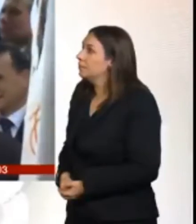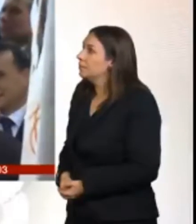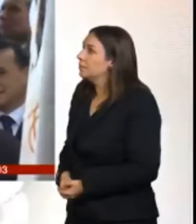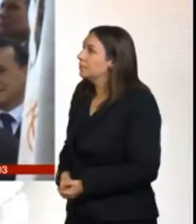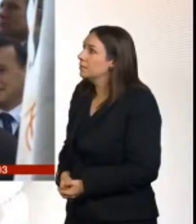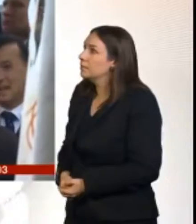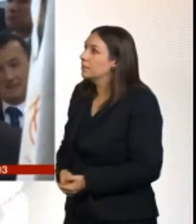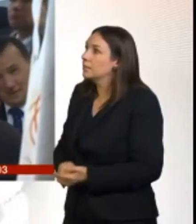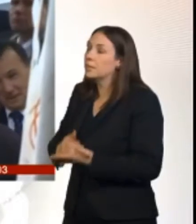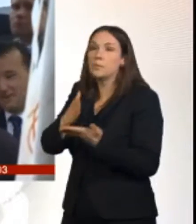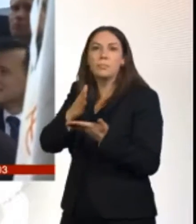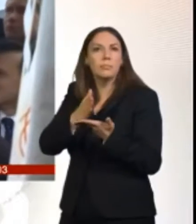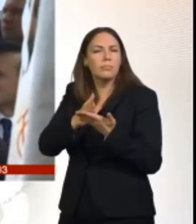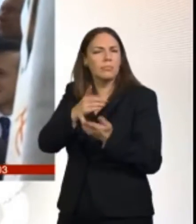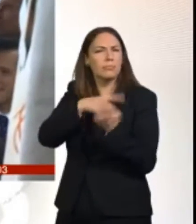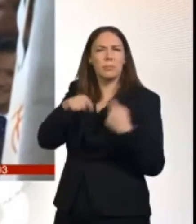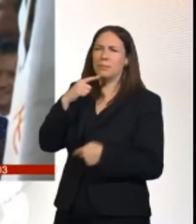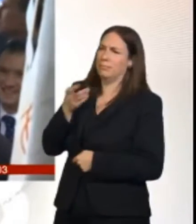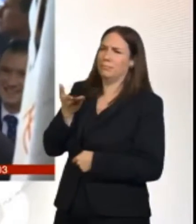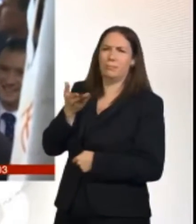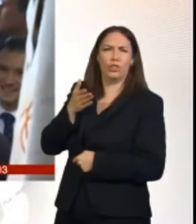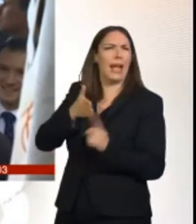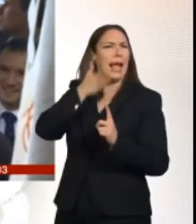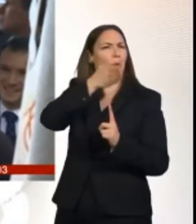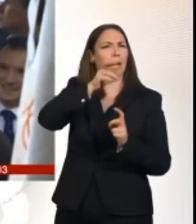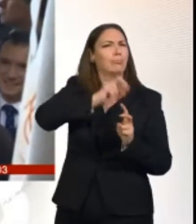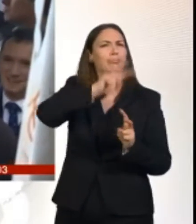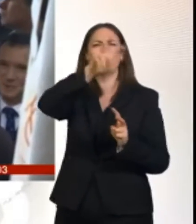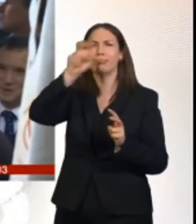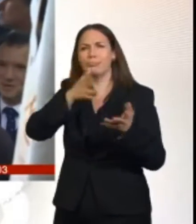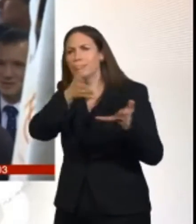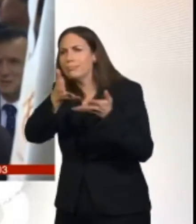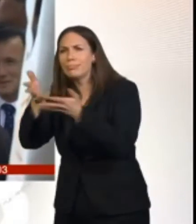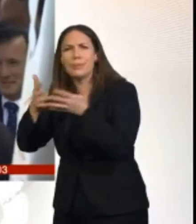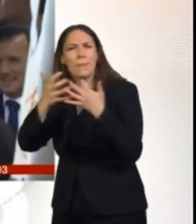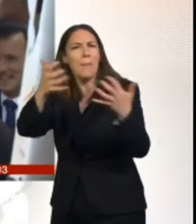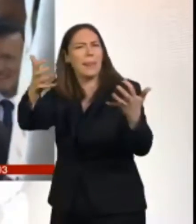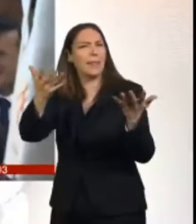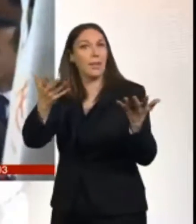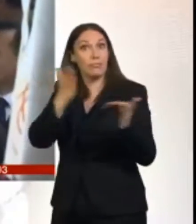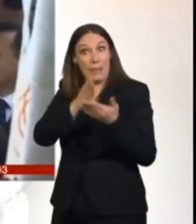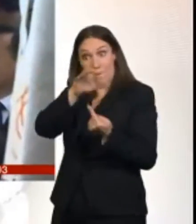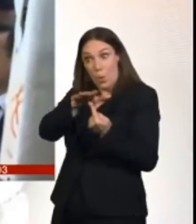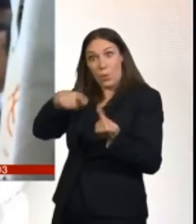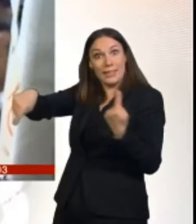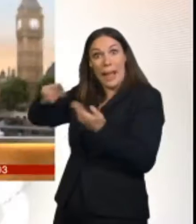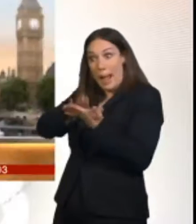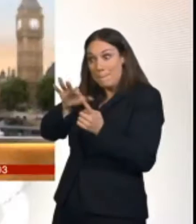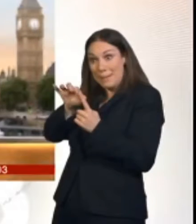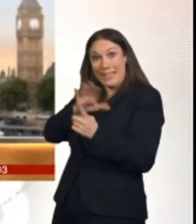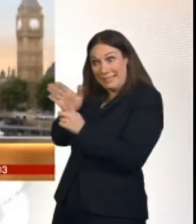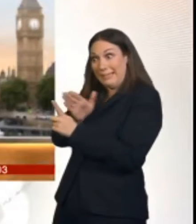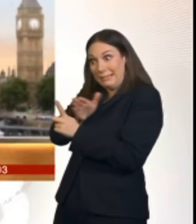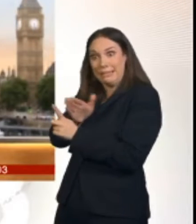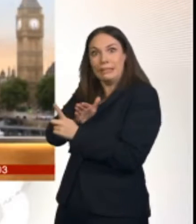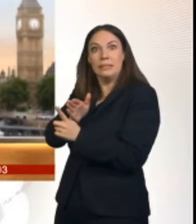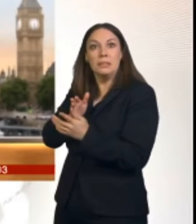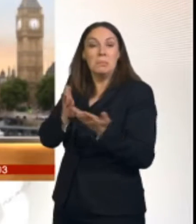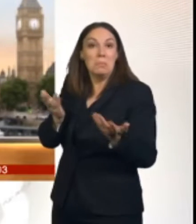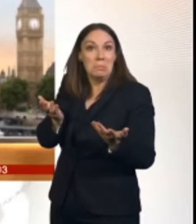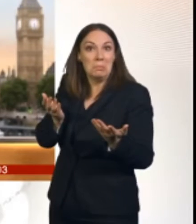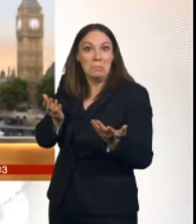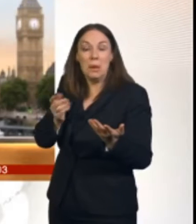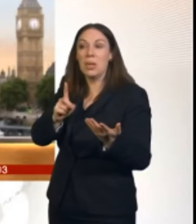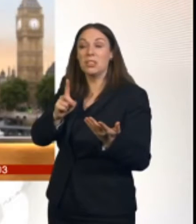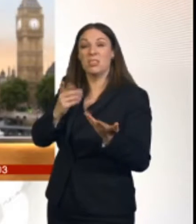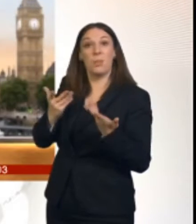10, I think, are hoping that if the public gets on side, that might push some wavering MPs to back Mrs May. But right now, quite frankly, the numbers